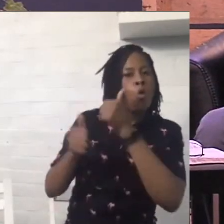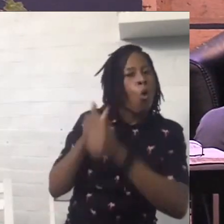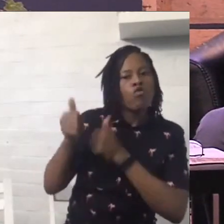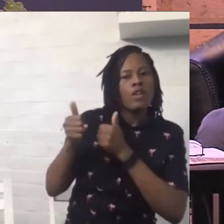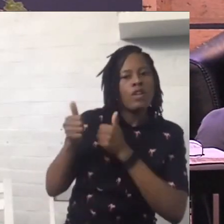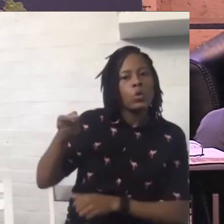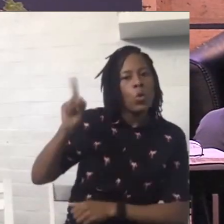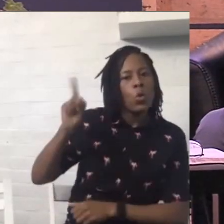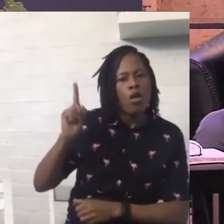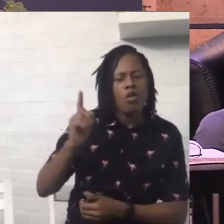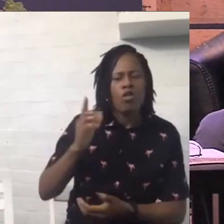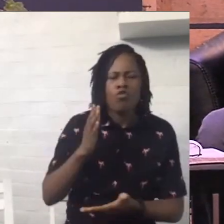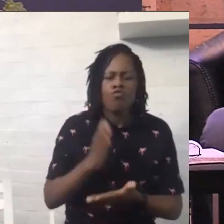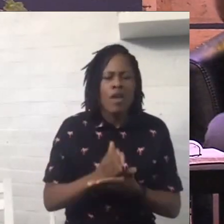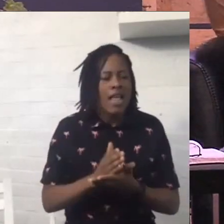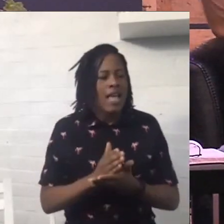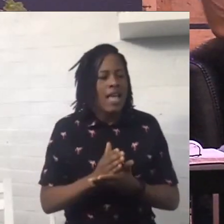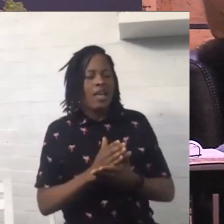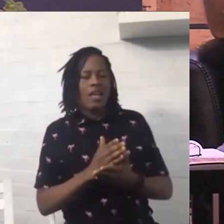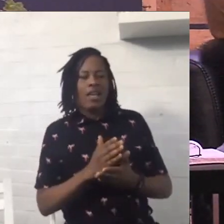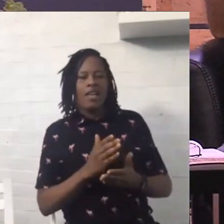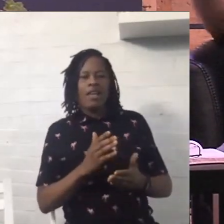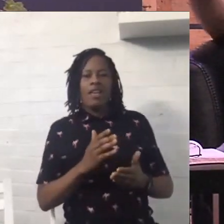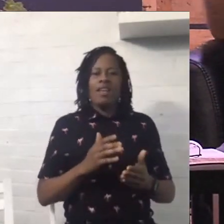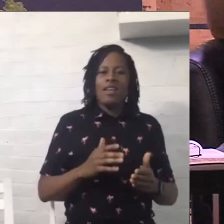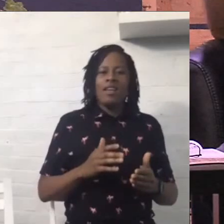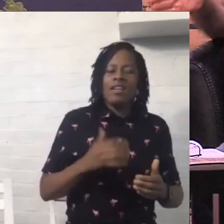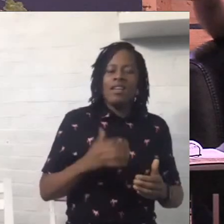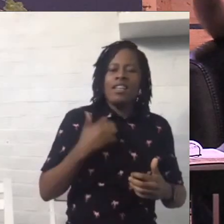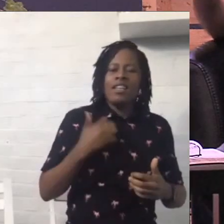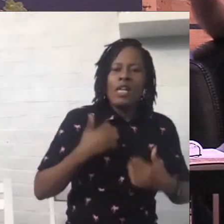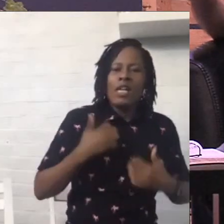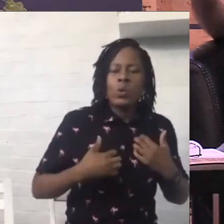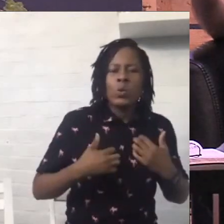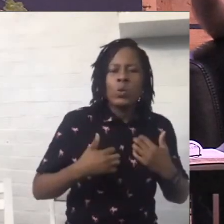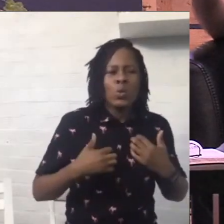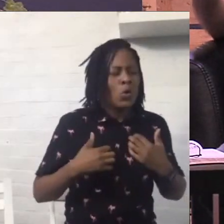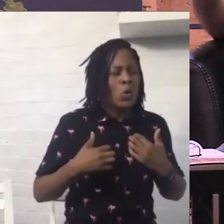to people now I'm a little confused